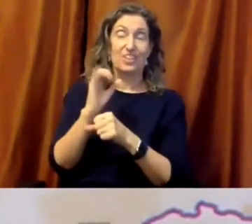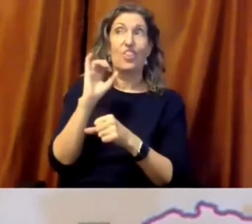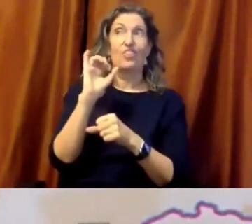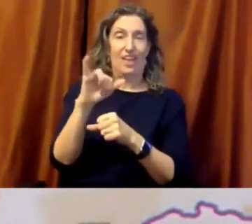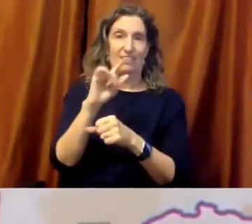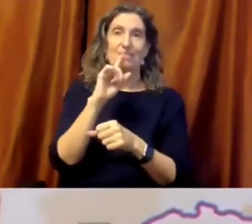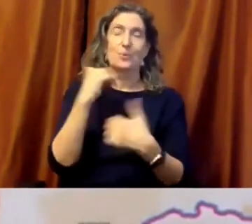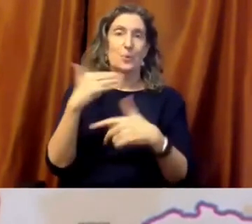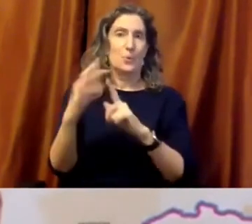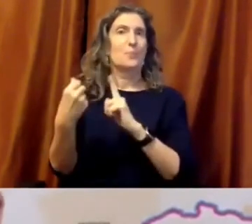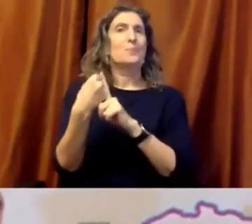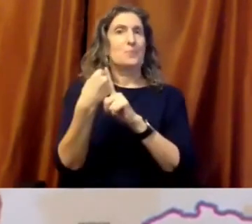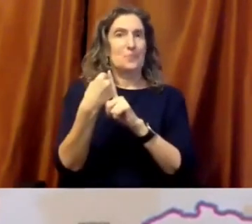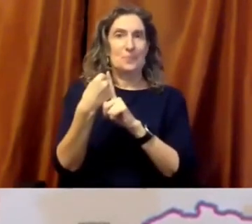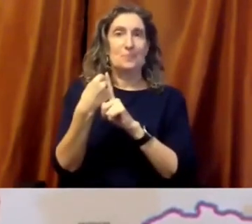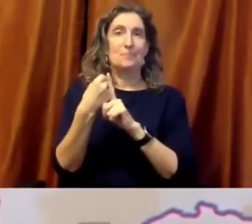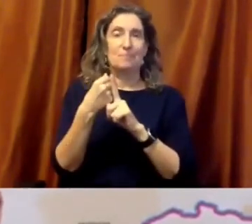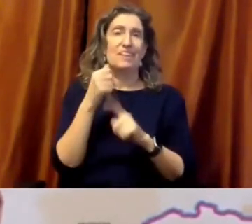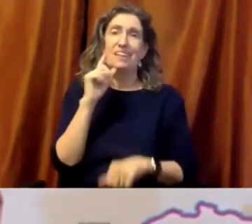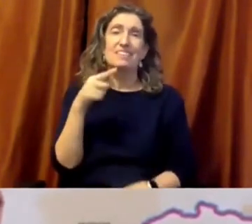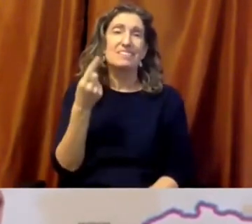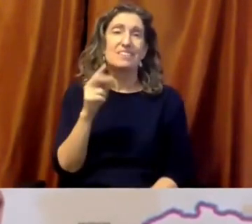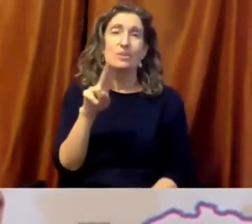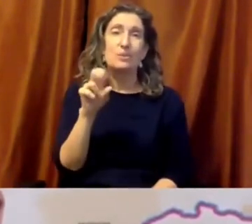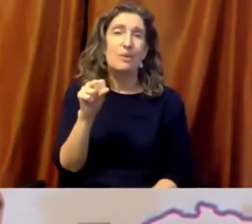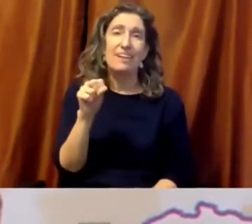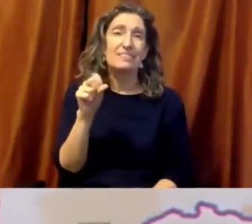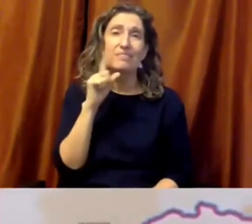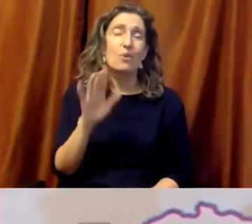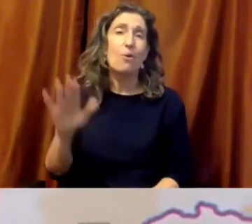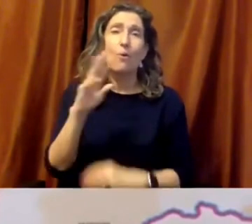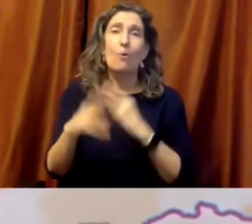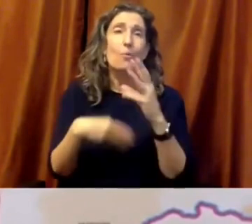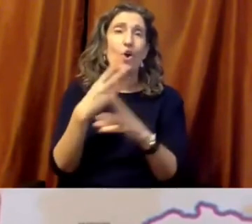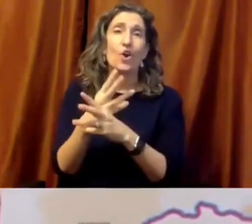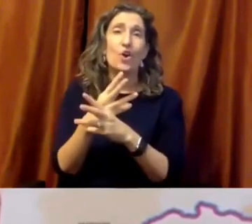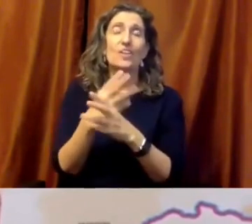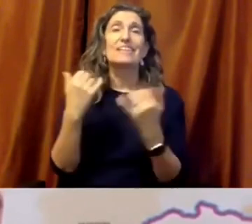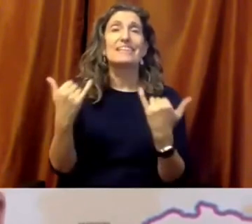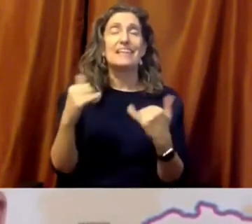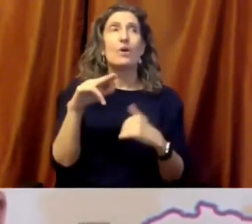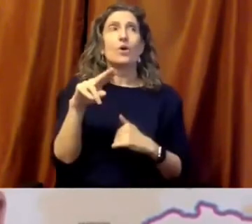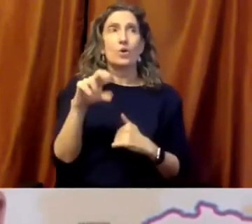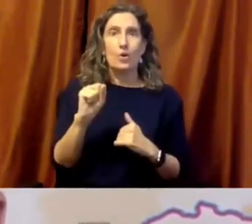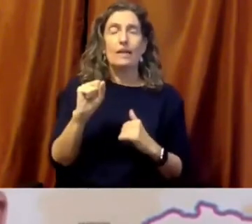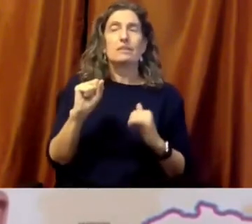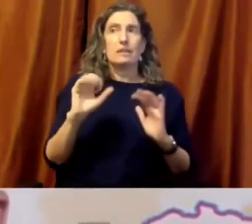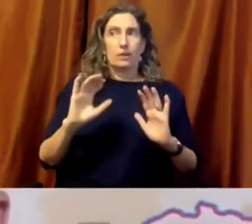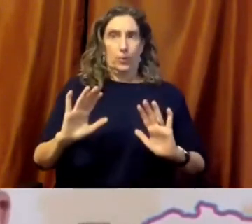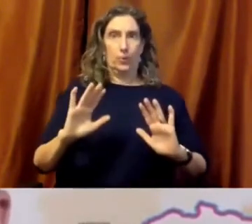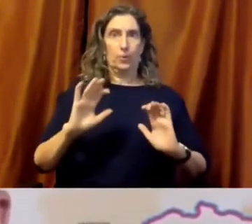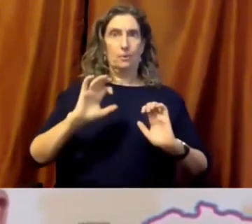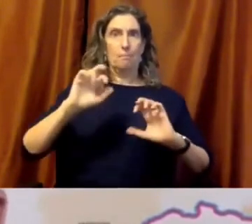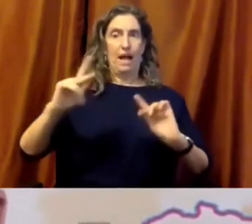especially at a time when the U.S. begins to re-enter the global community. This re-entry comes at a time of profound